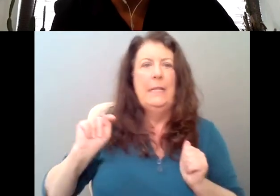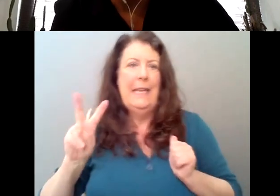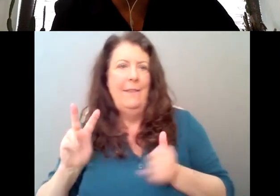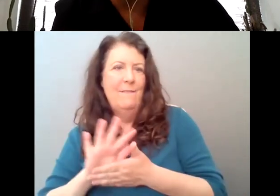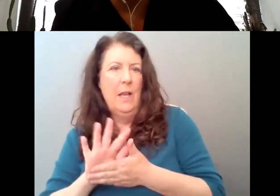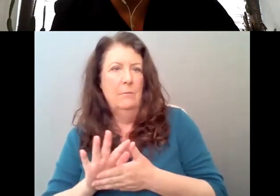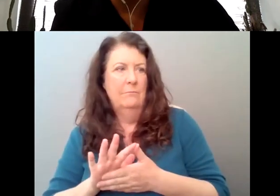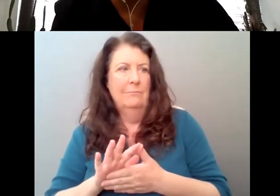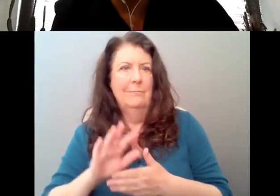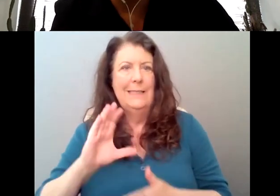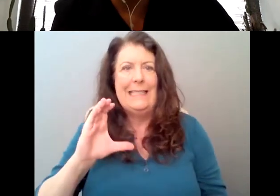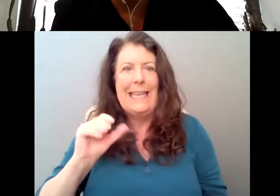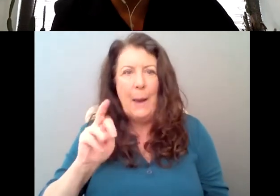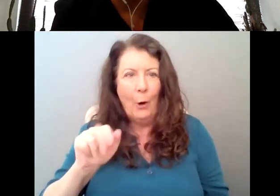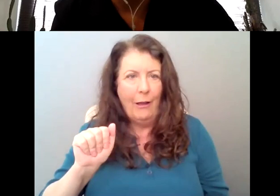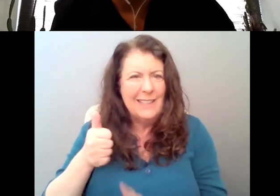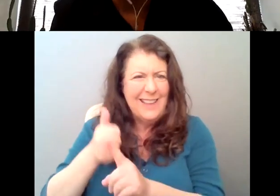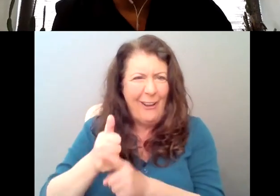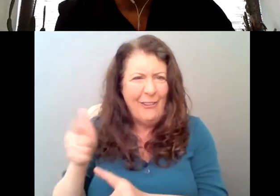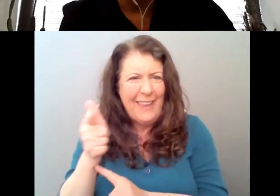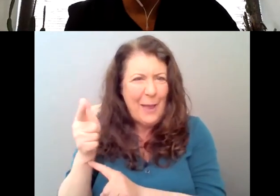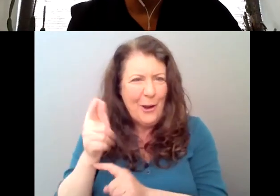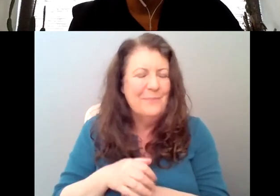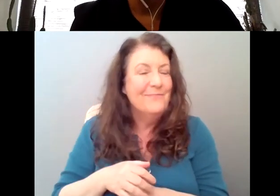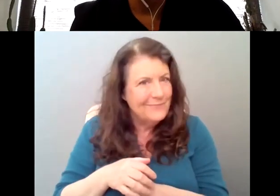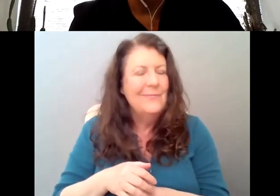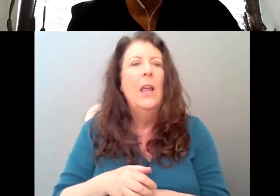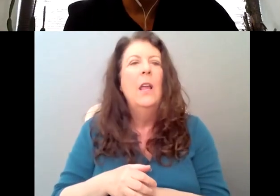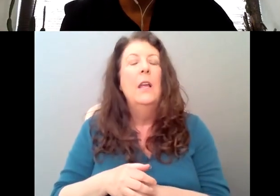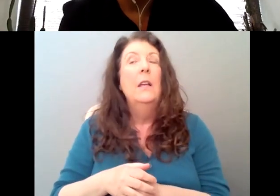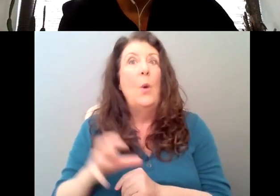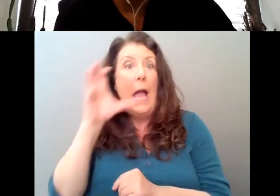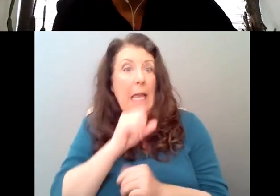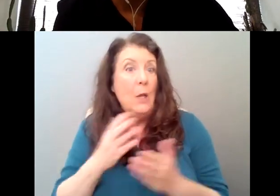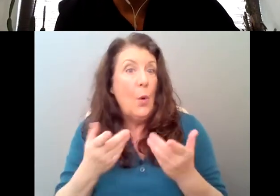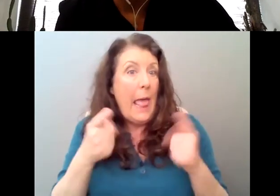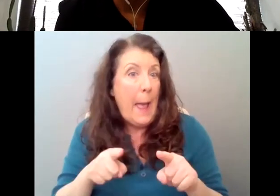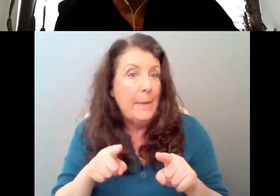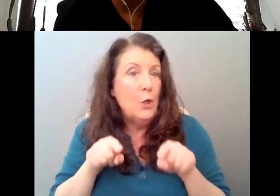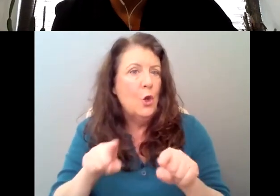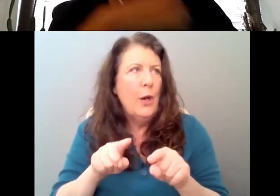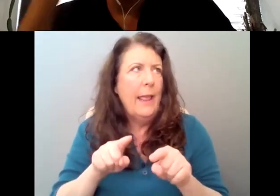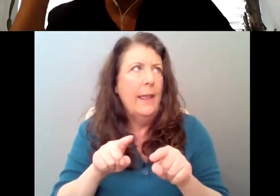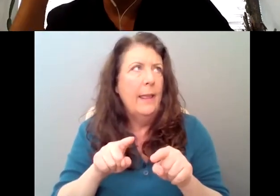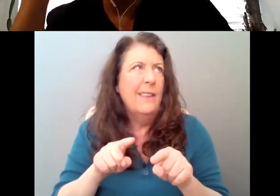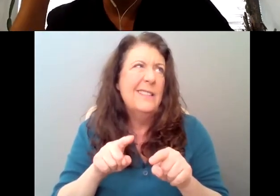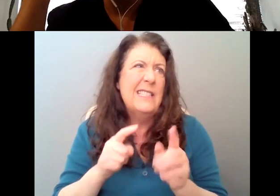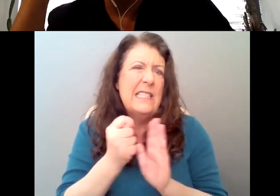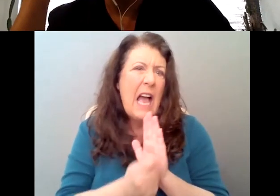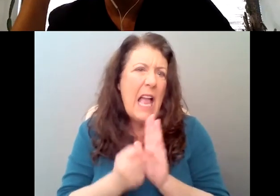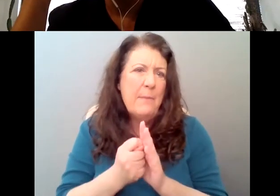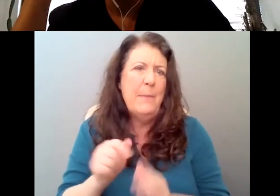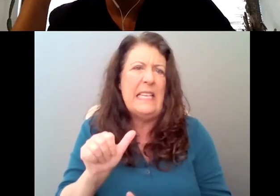and film. But I guess the thing that happened is that in the time in like the decade or so after